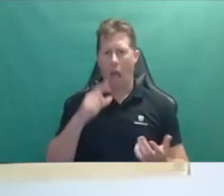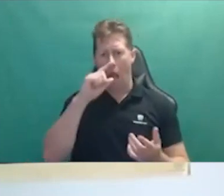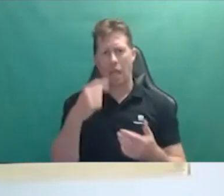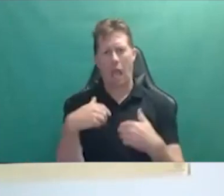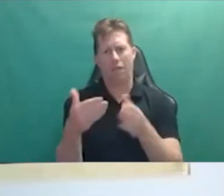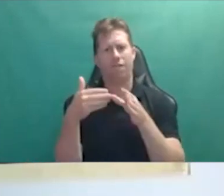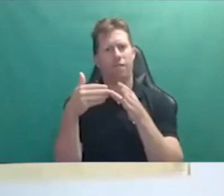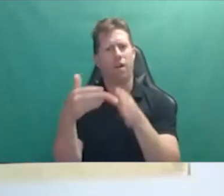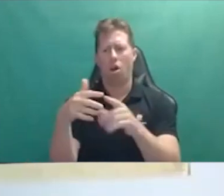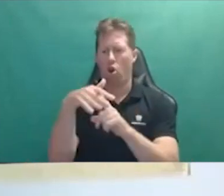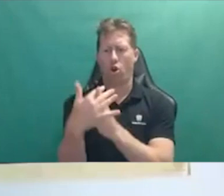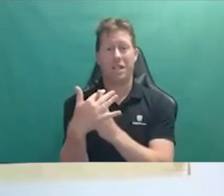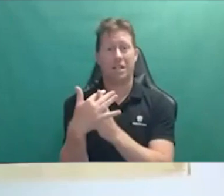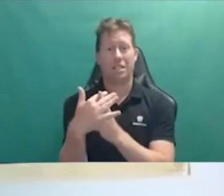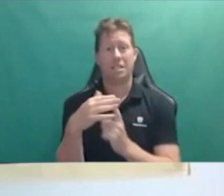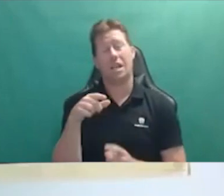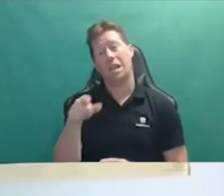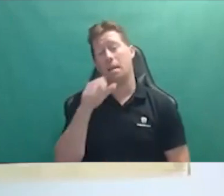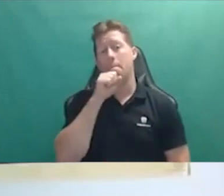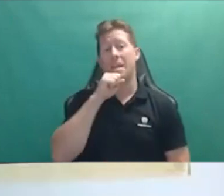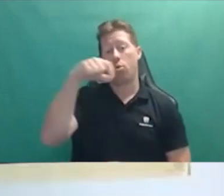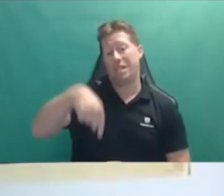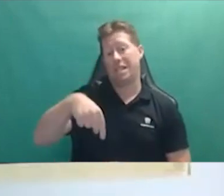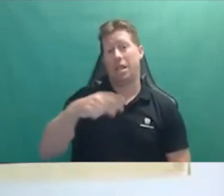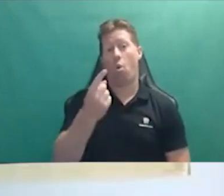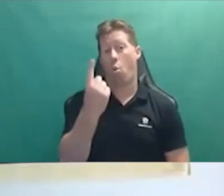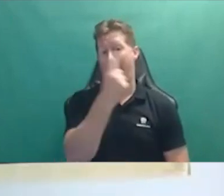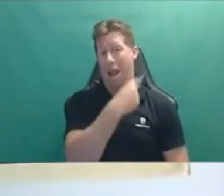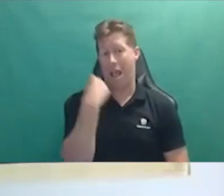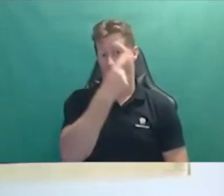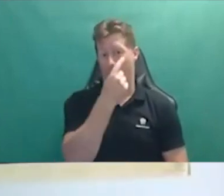He was here for some total of one hour and 55 minutes.